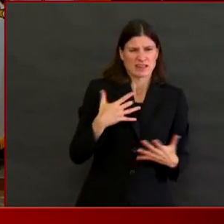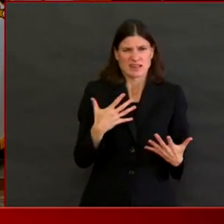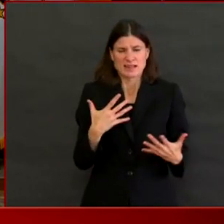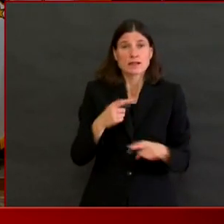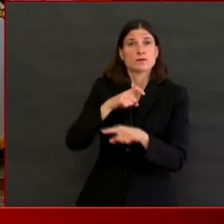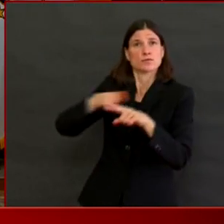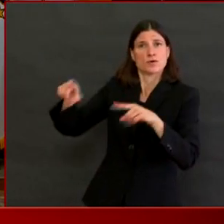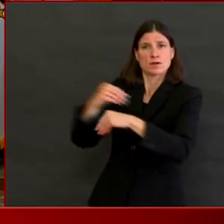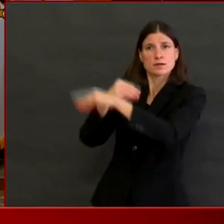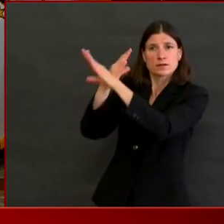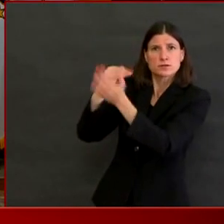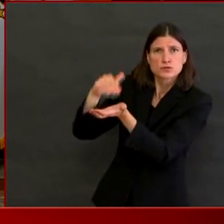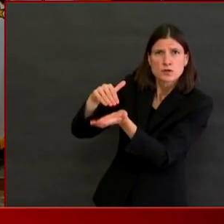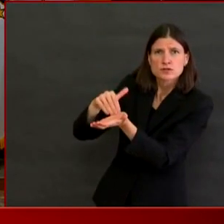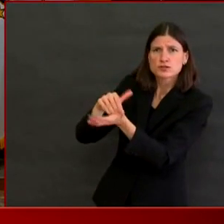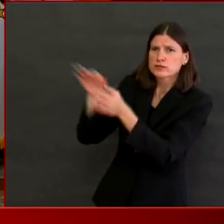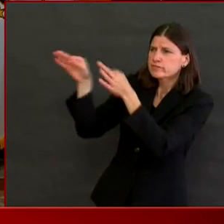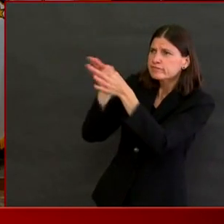can get tested.